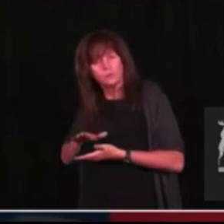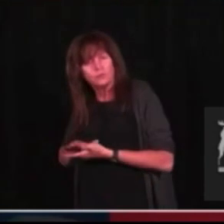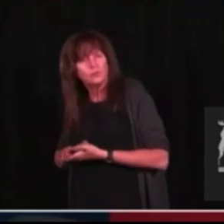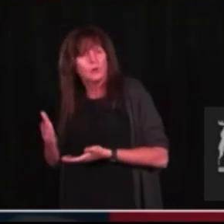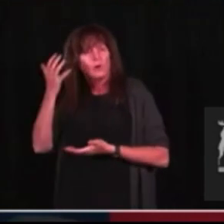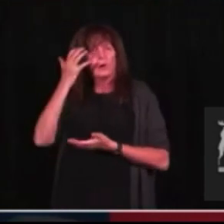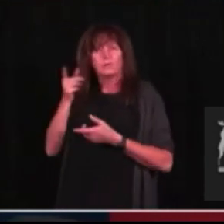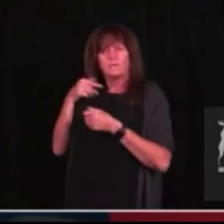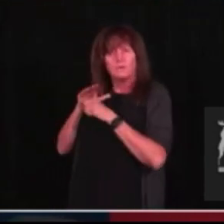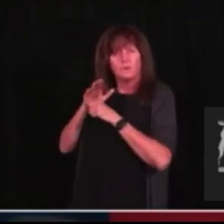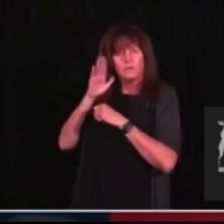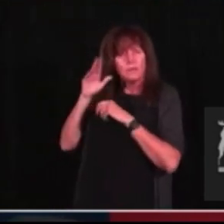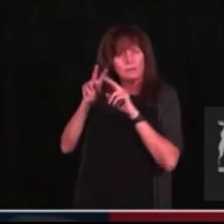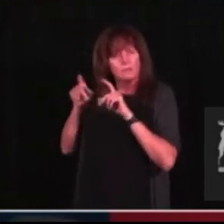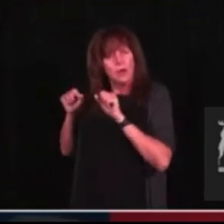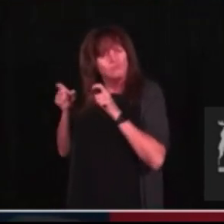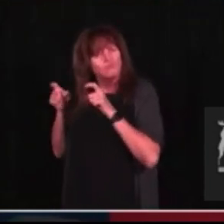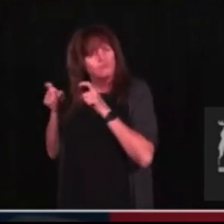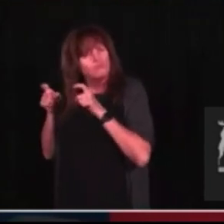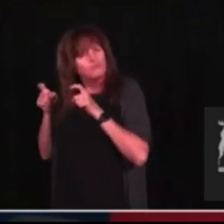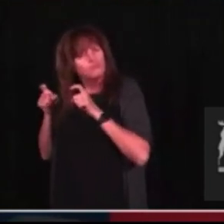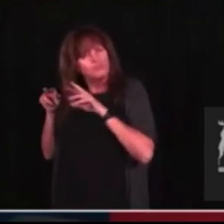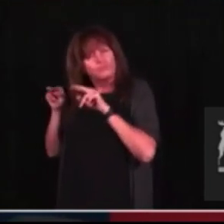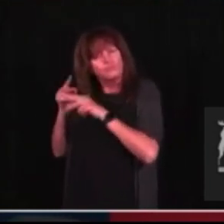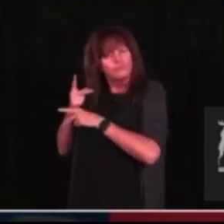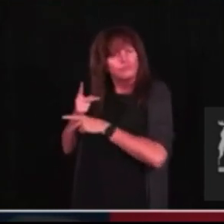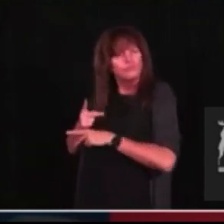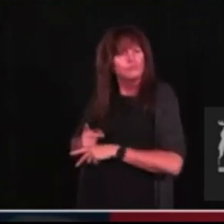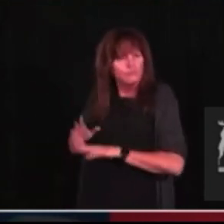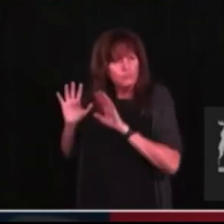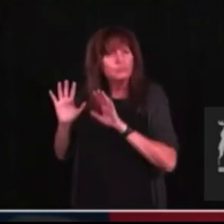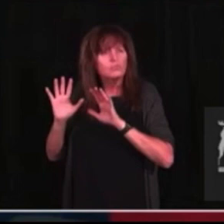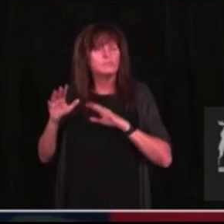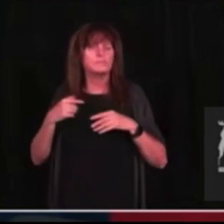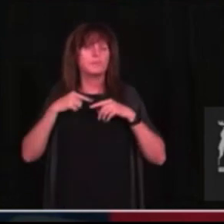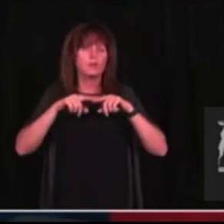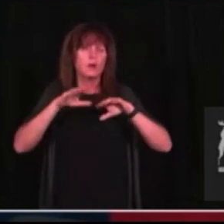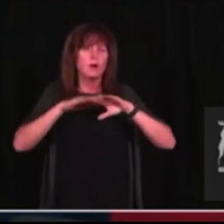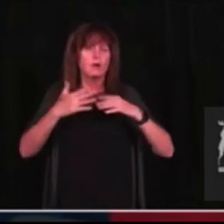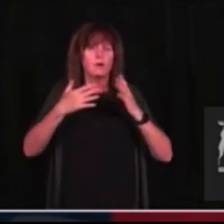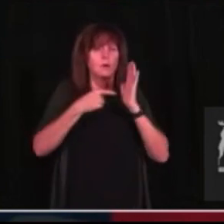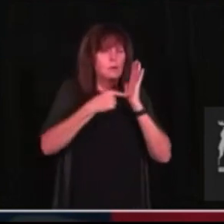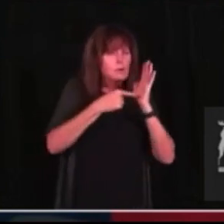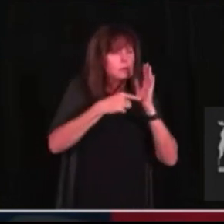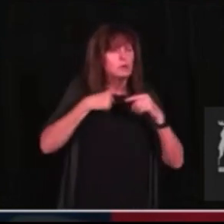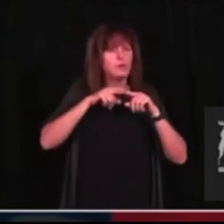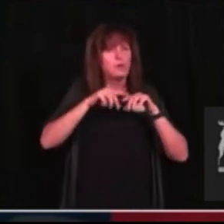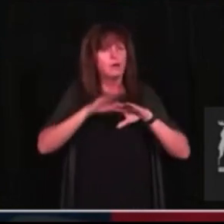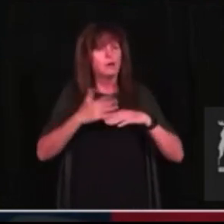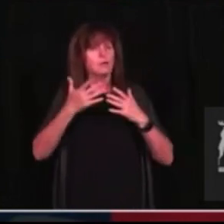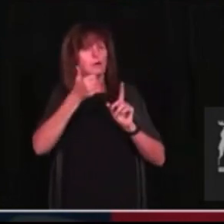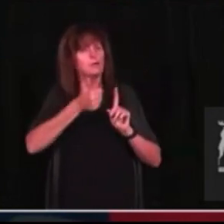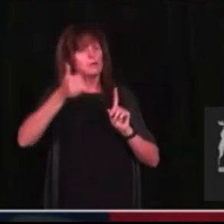handle the cases. I rely on the modelling. I rely on the chief medical officer. And that's